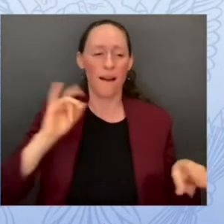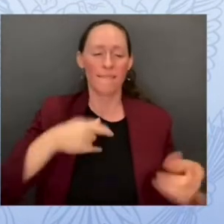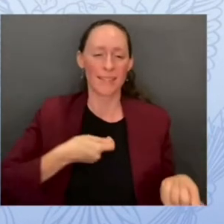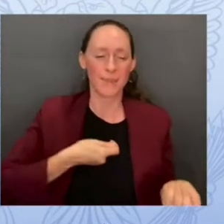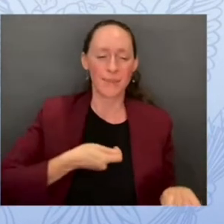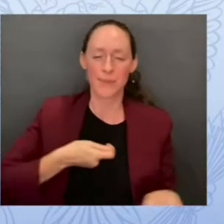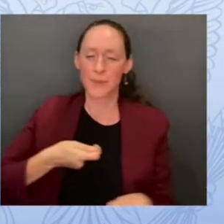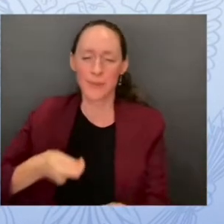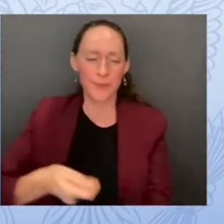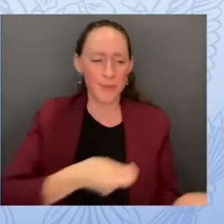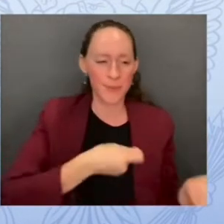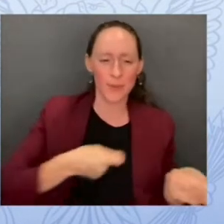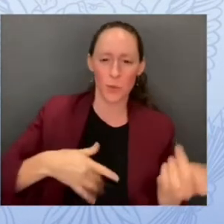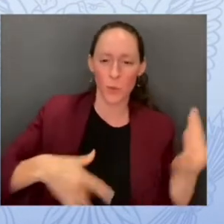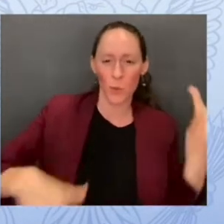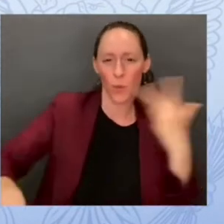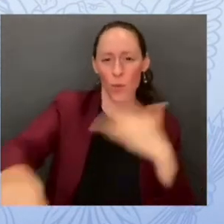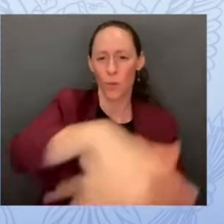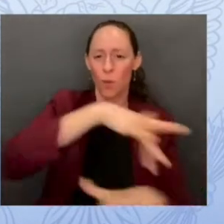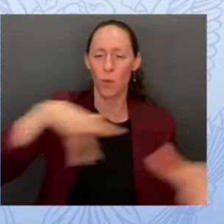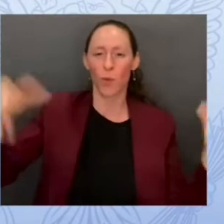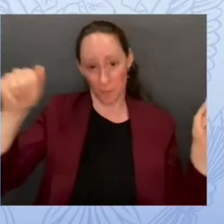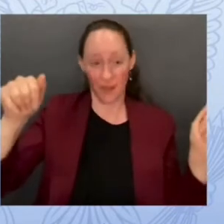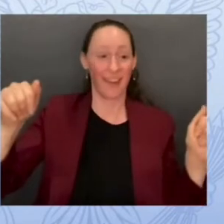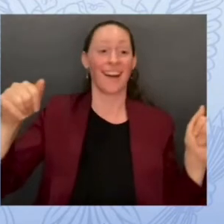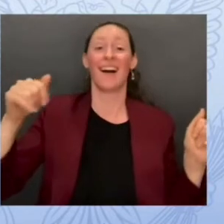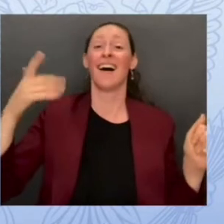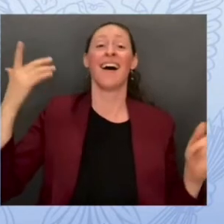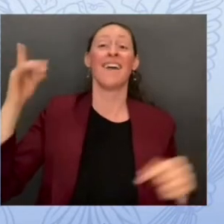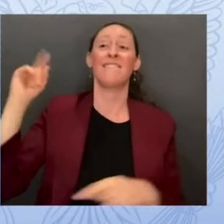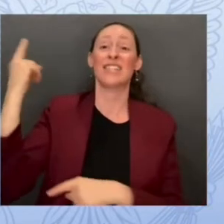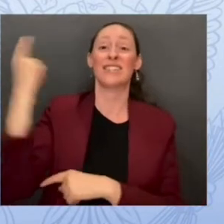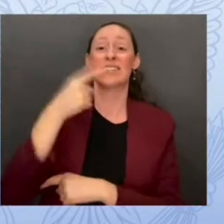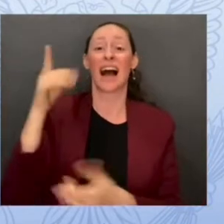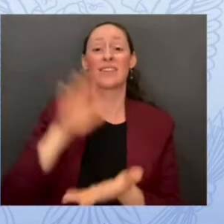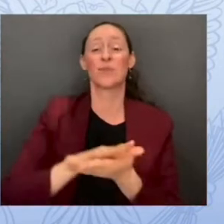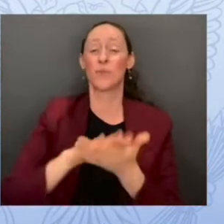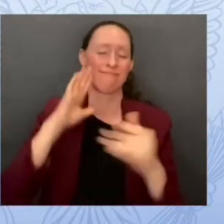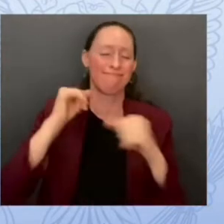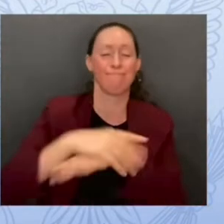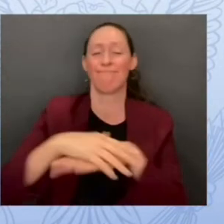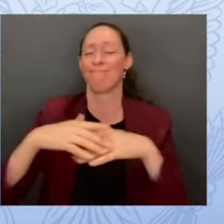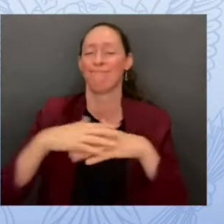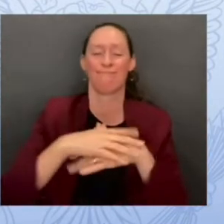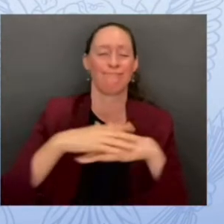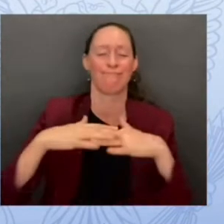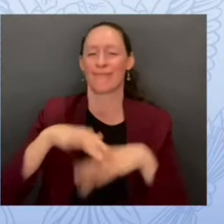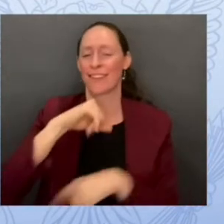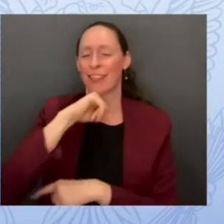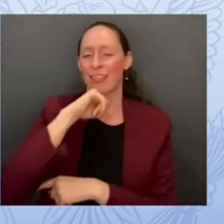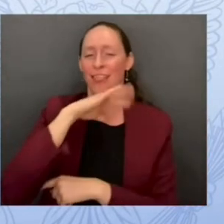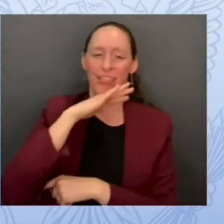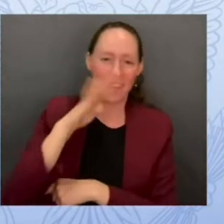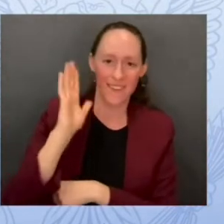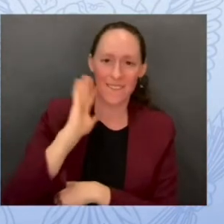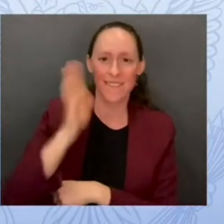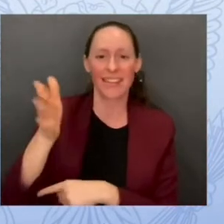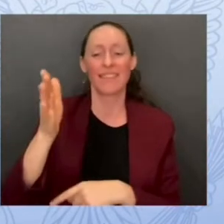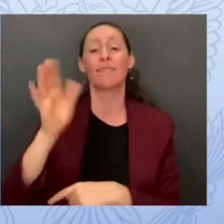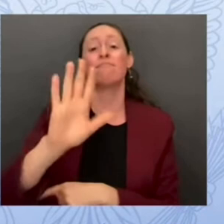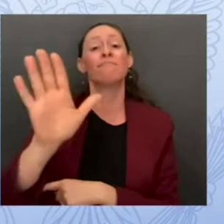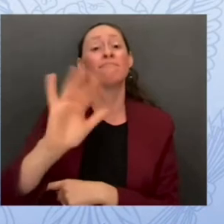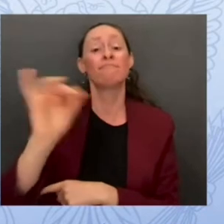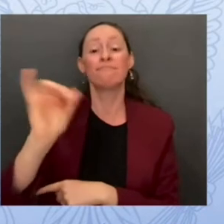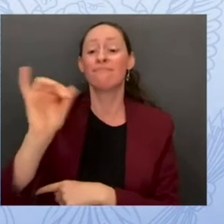you know the scuffs of sneakers and there's a possibility the hum of possibility in the air as the year